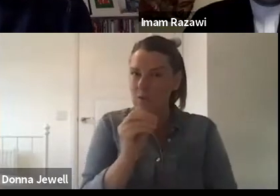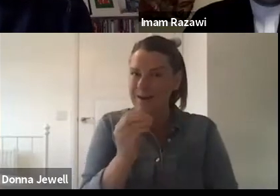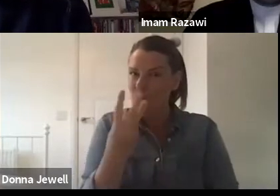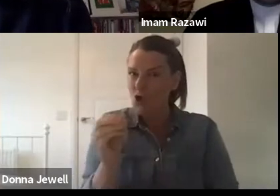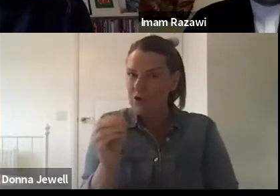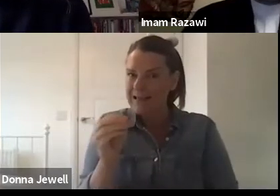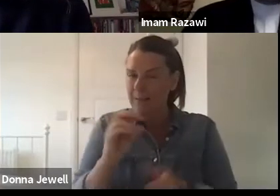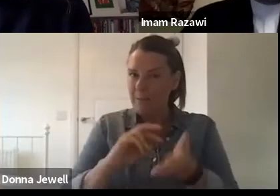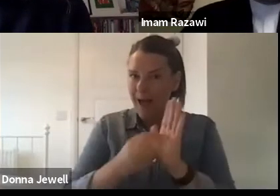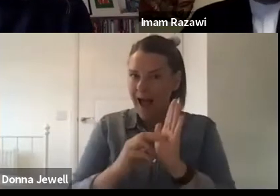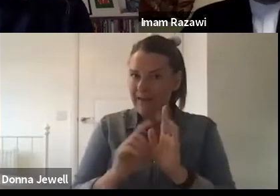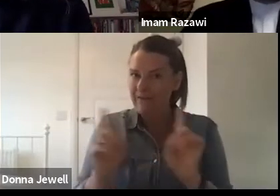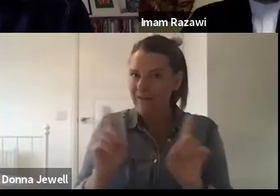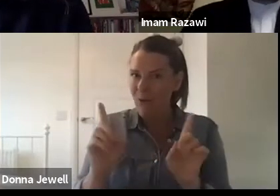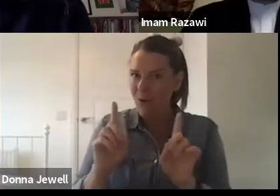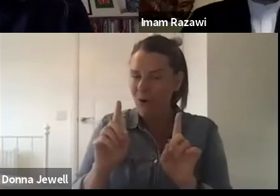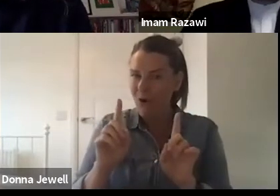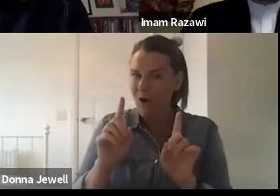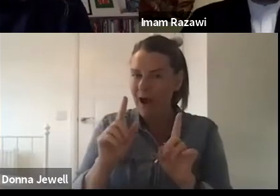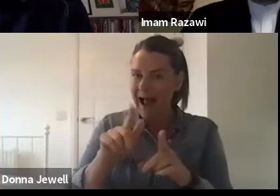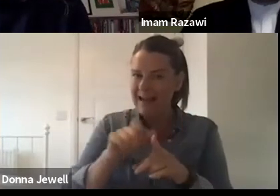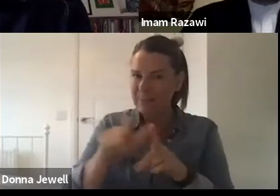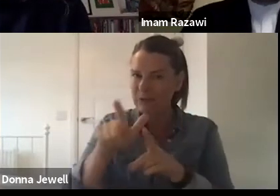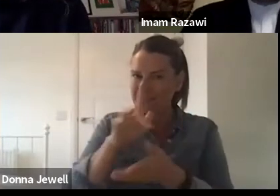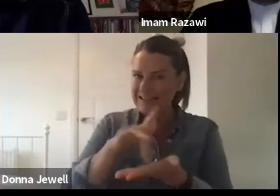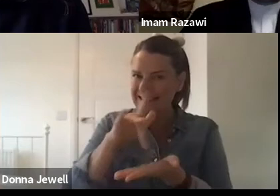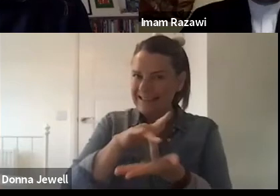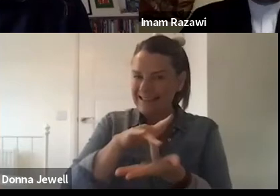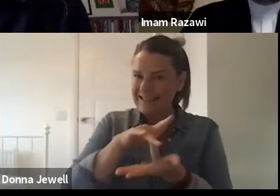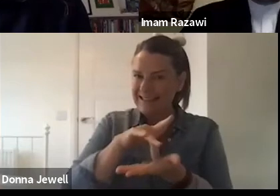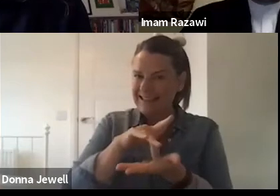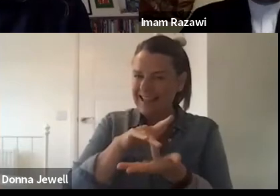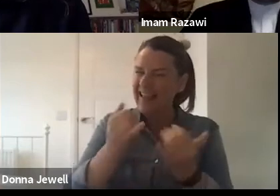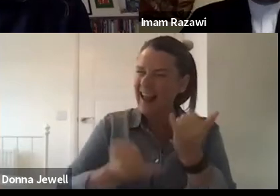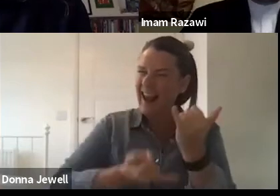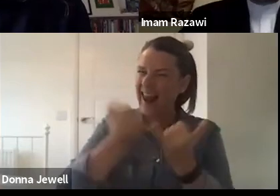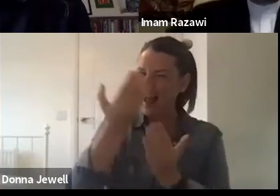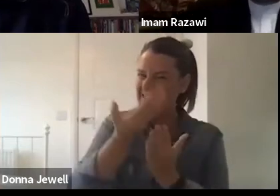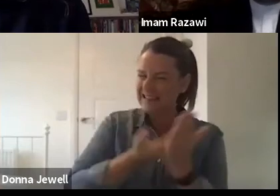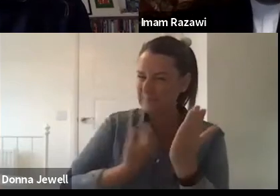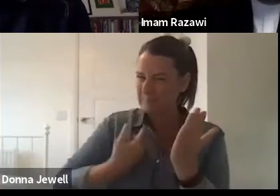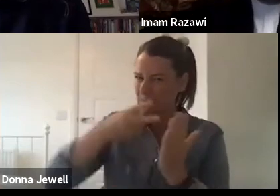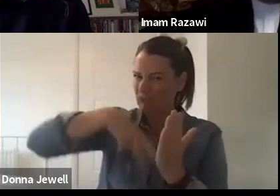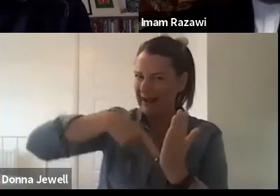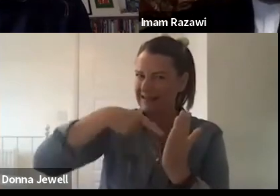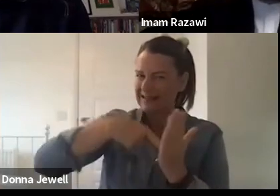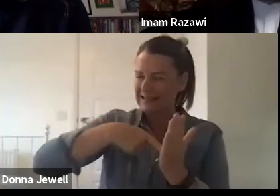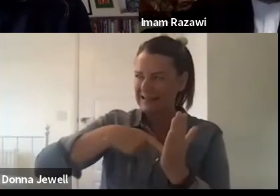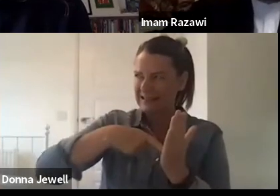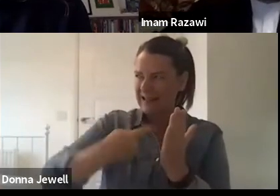which has been in formation for a while. The last version that I read essentially was